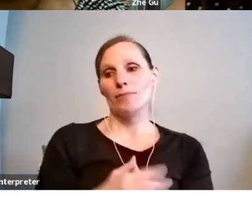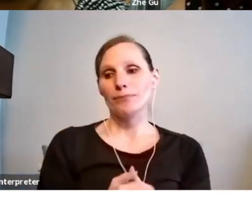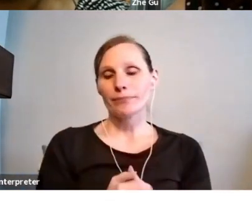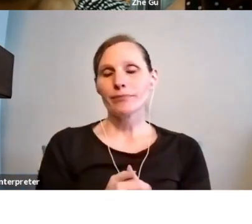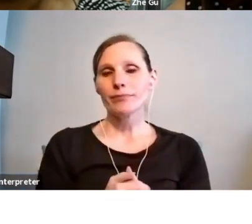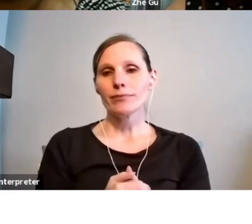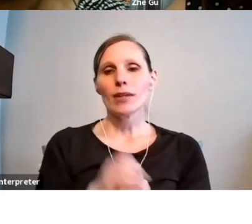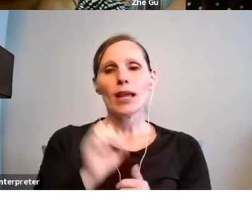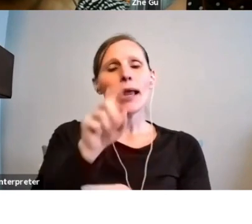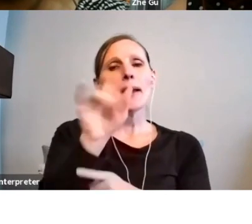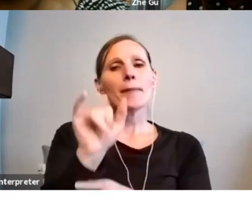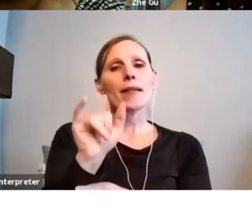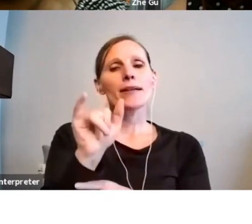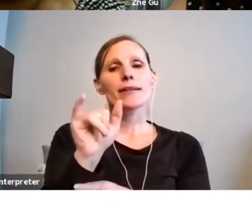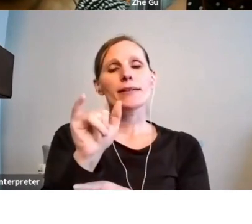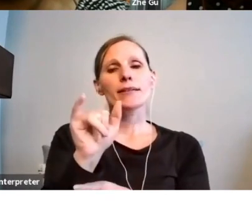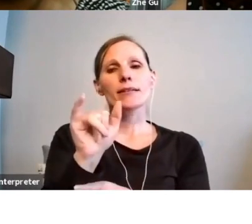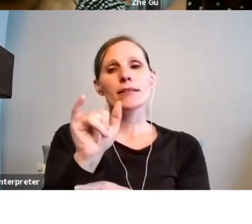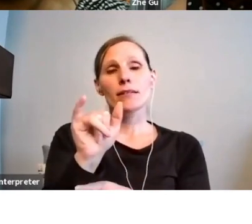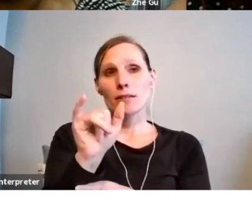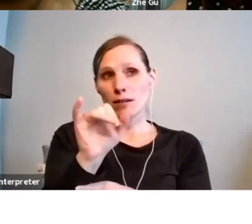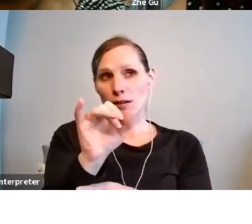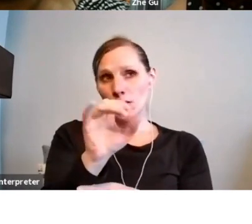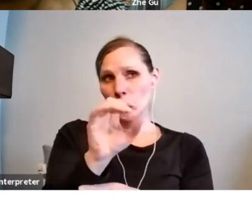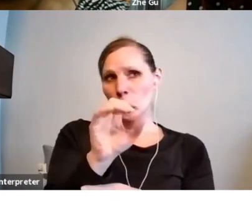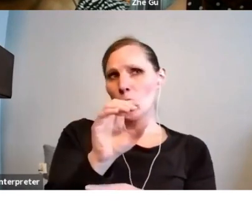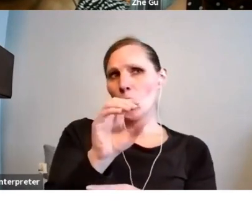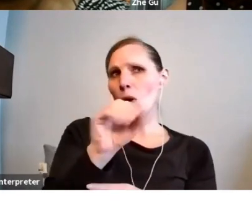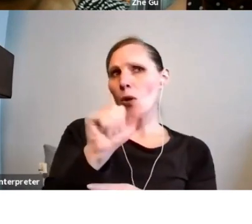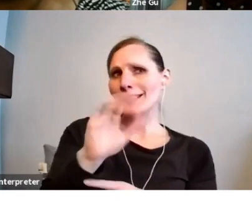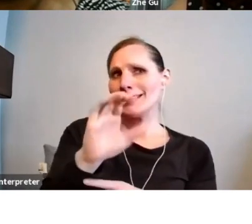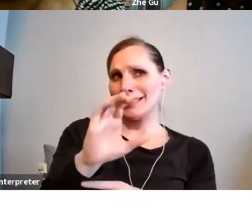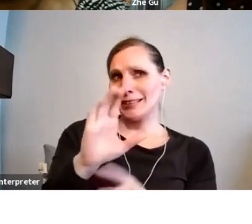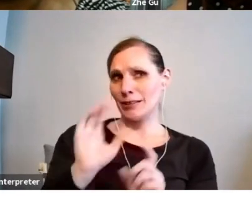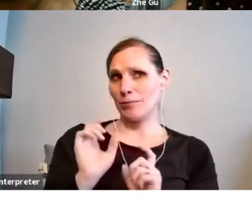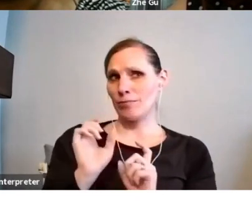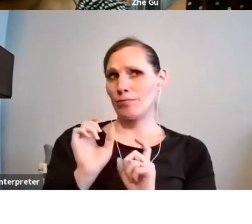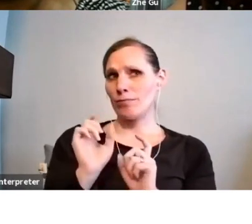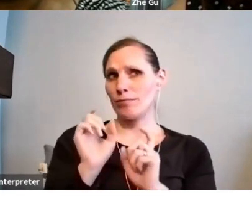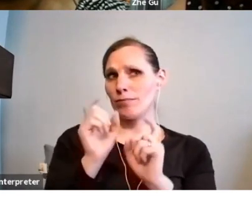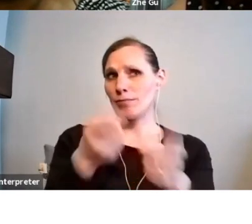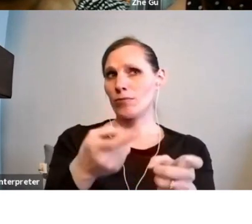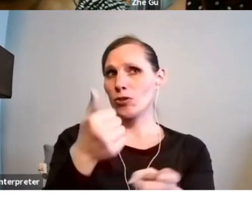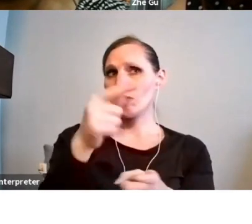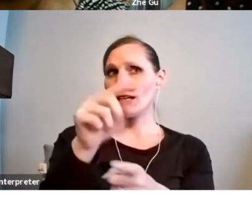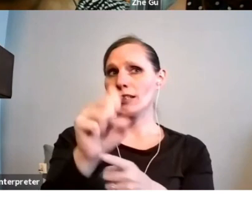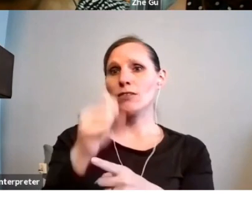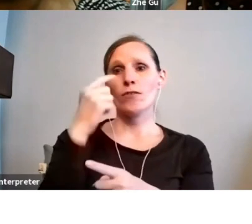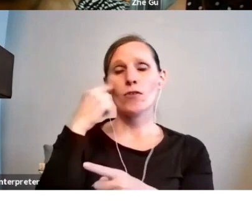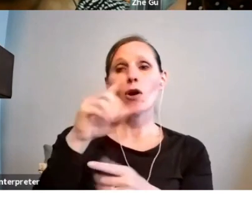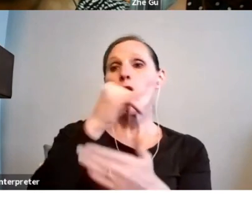We had a question about, does OAC provide grants for arts-related small businesses?